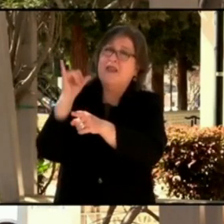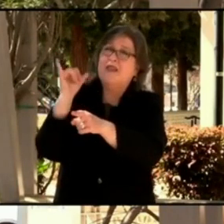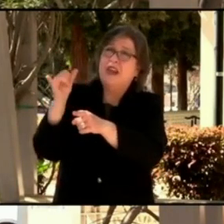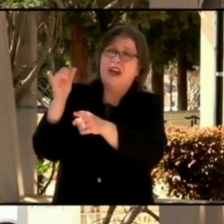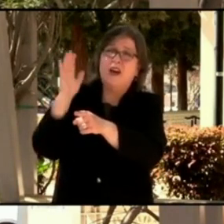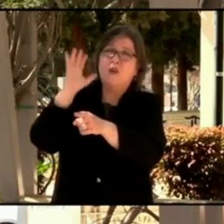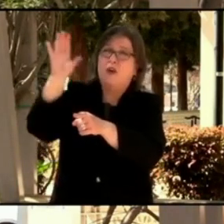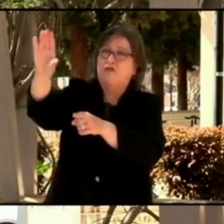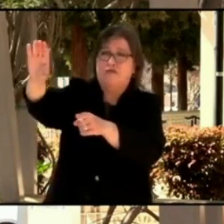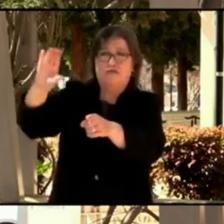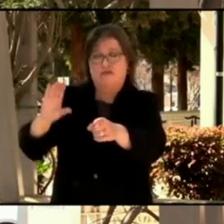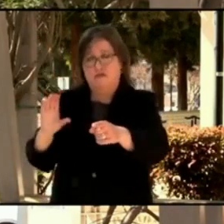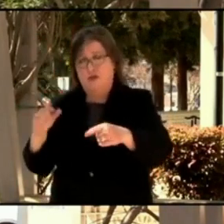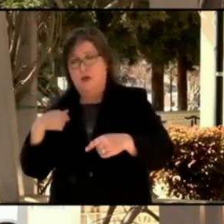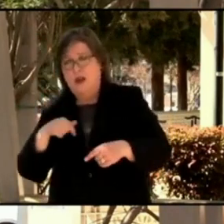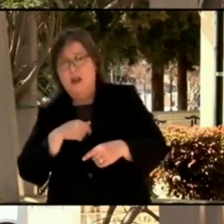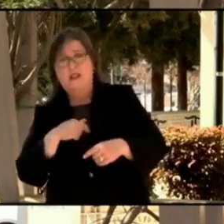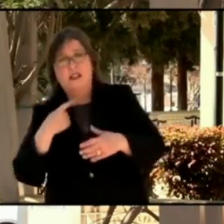into the future.